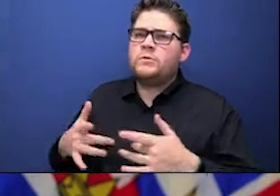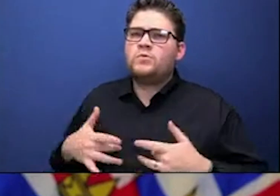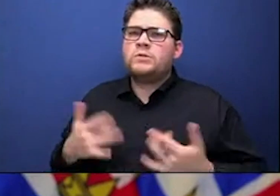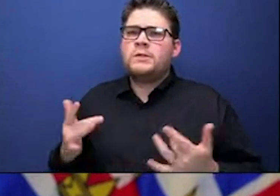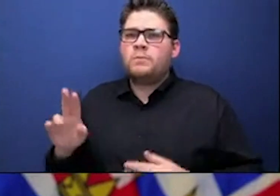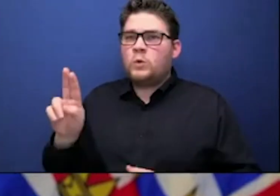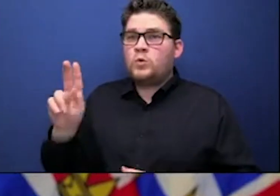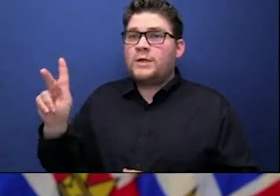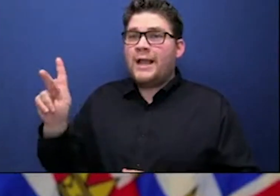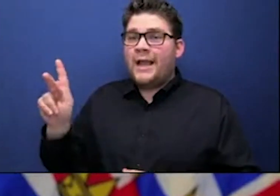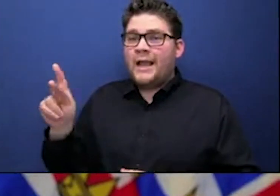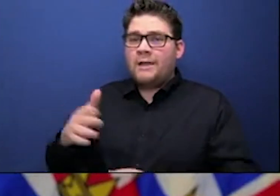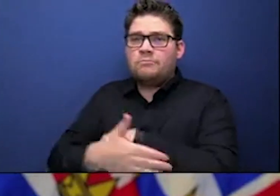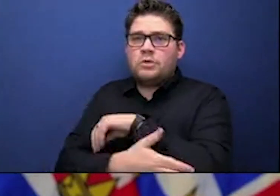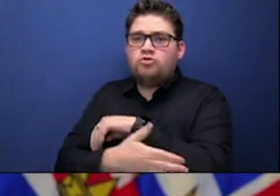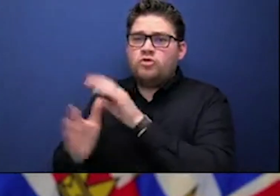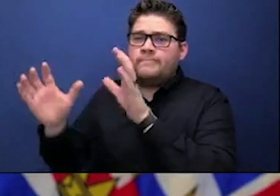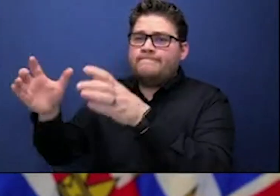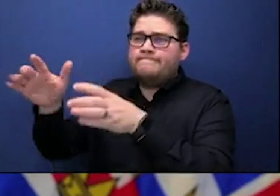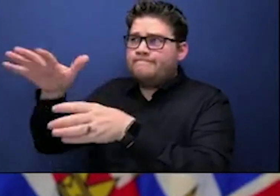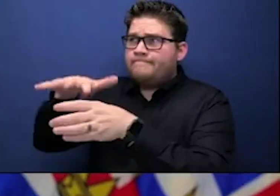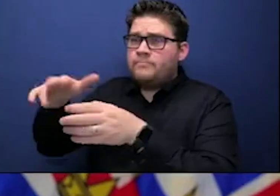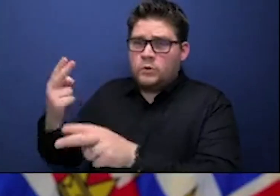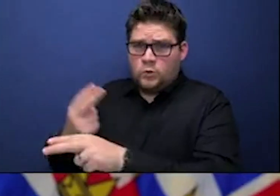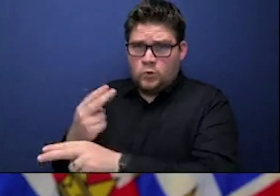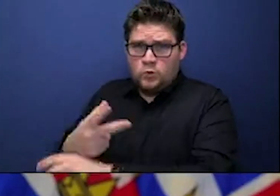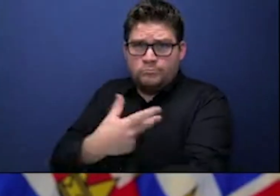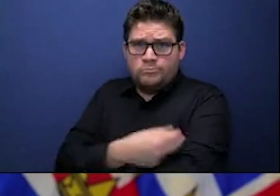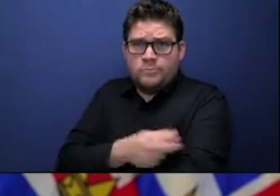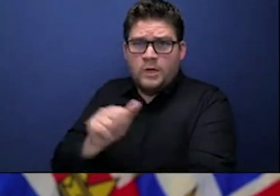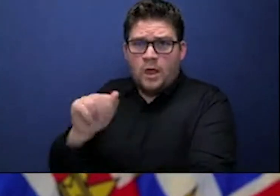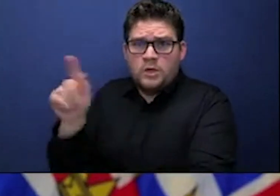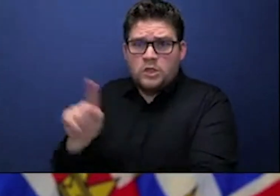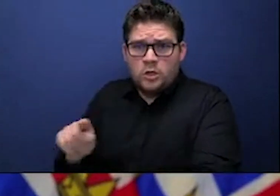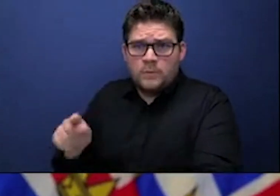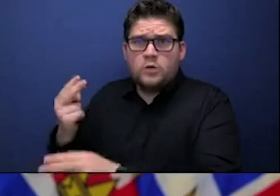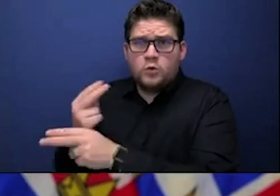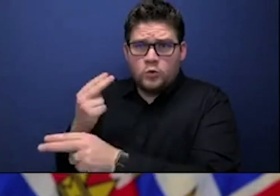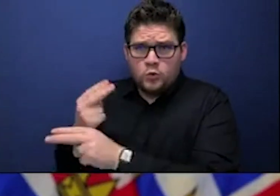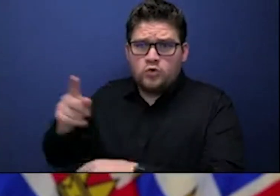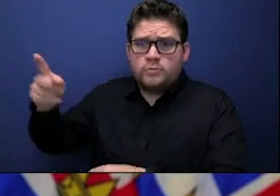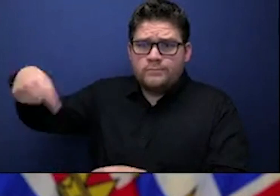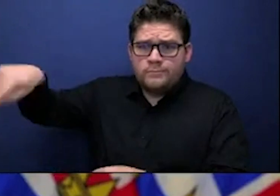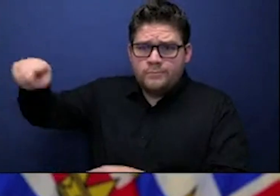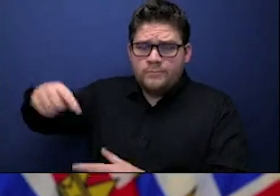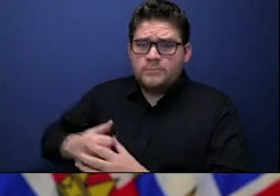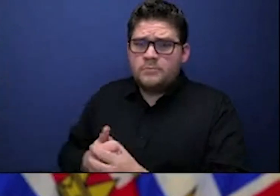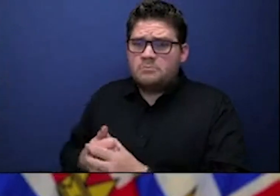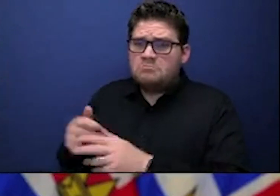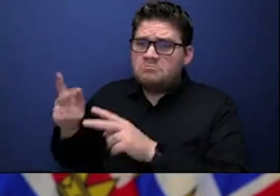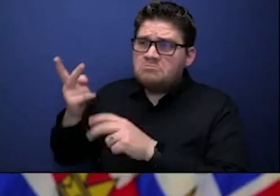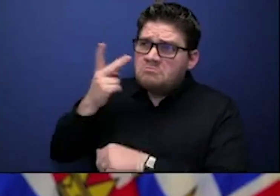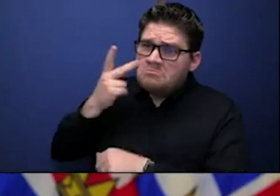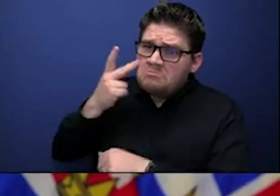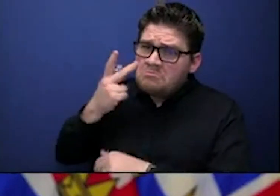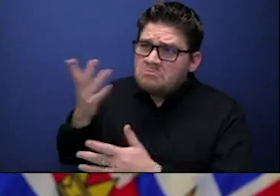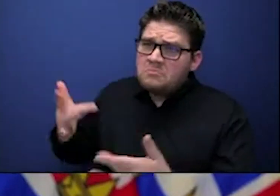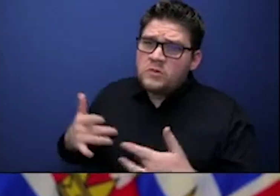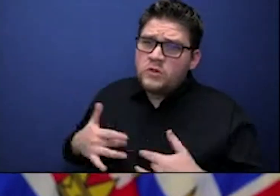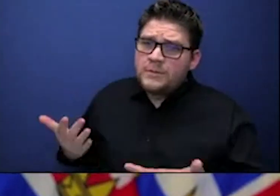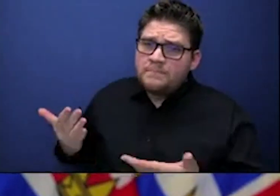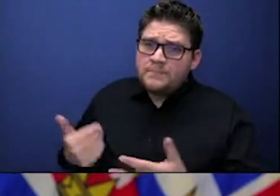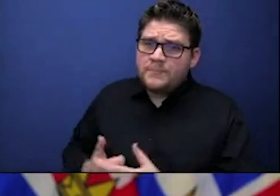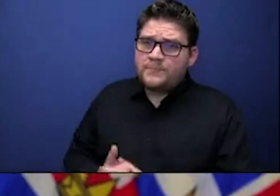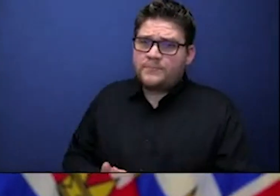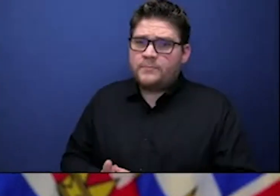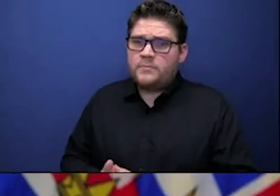And it does seem to be very effective in preventing most illness in particularly in younger people. But